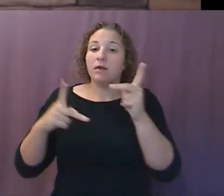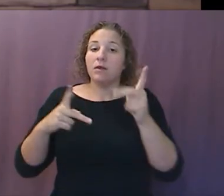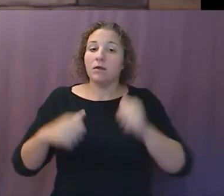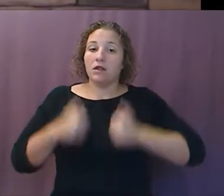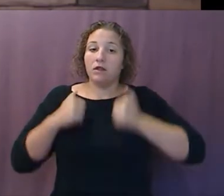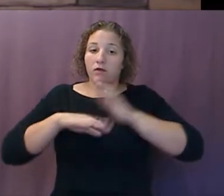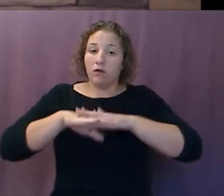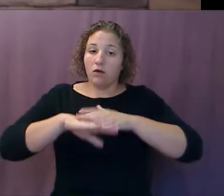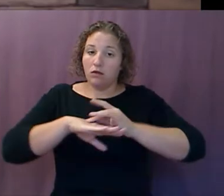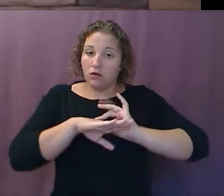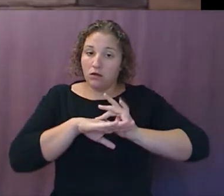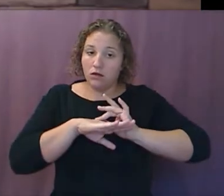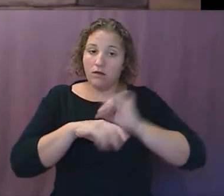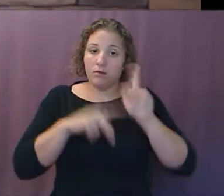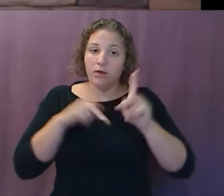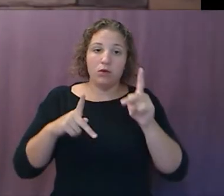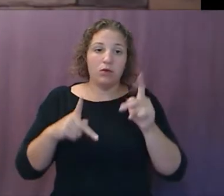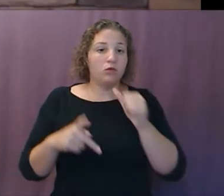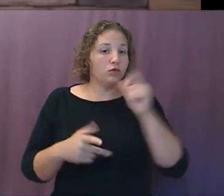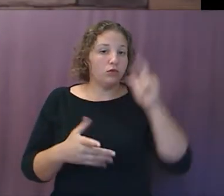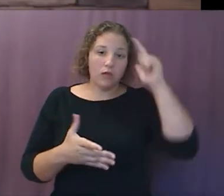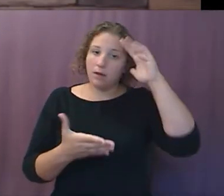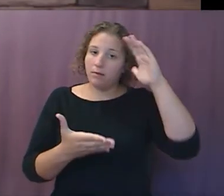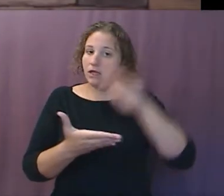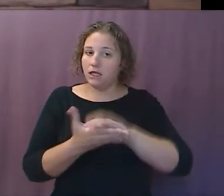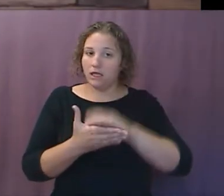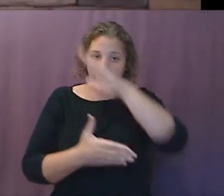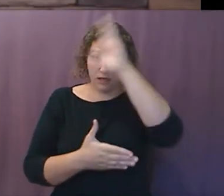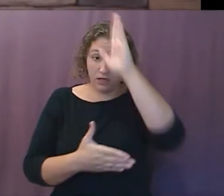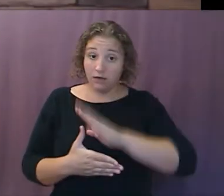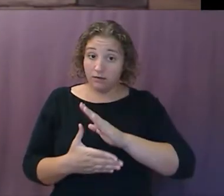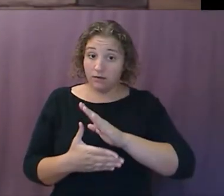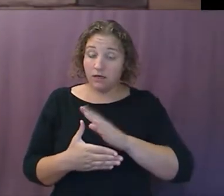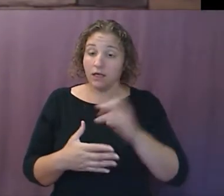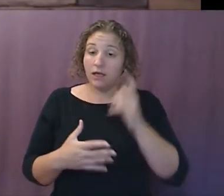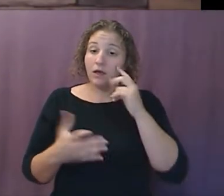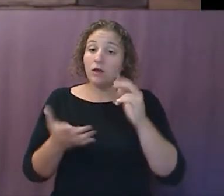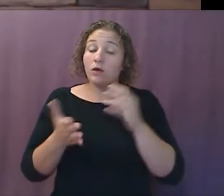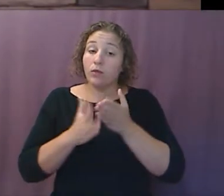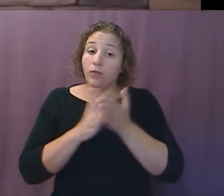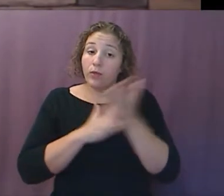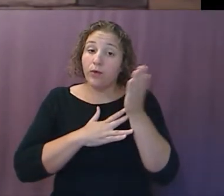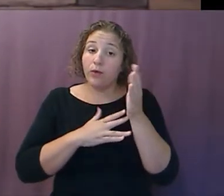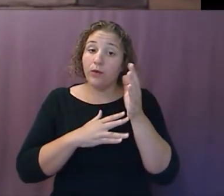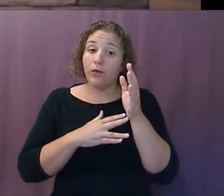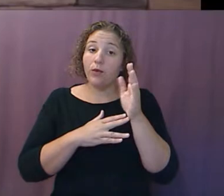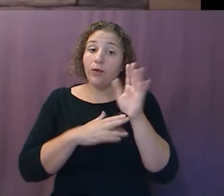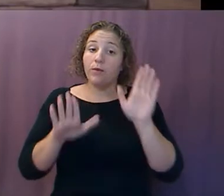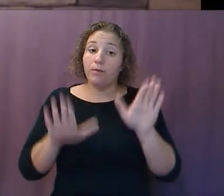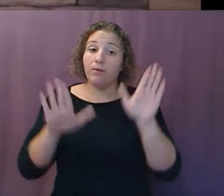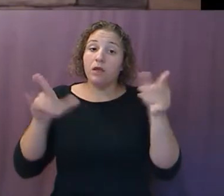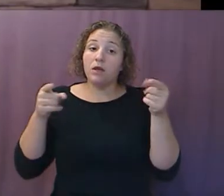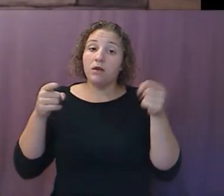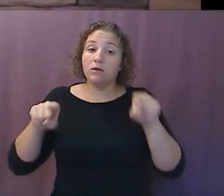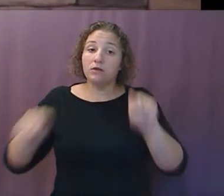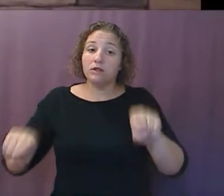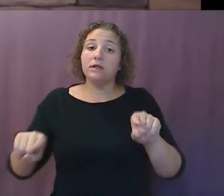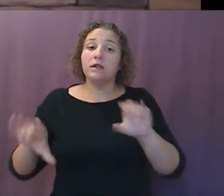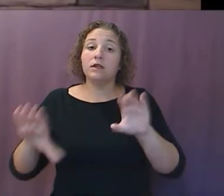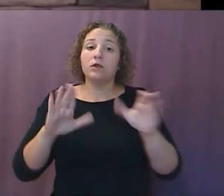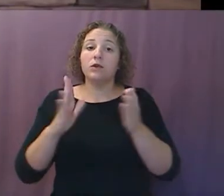title again of the unbelievers, by the means of those miracles which he had power to do in the sight of the beast,